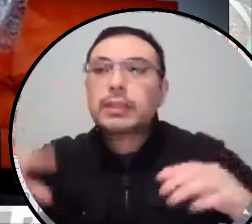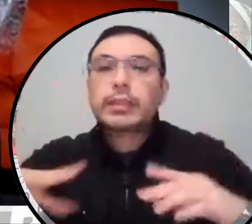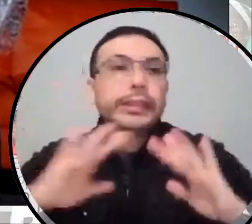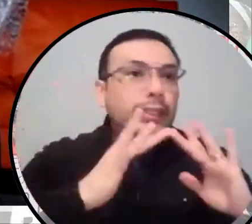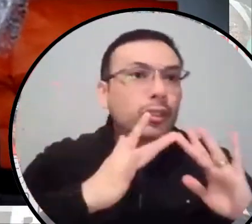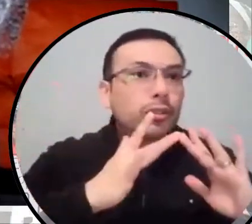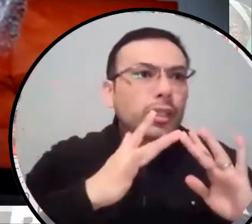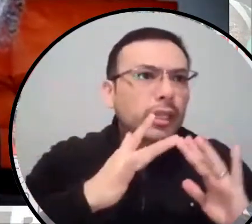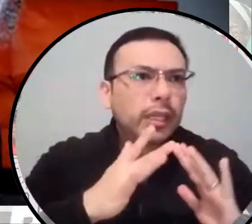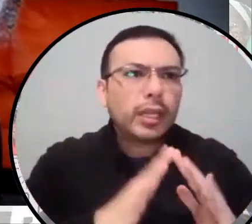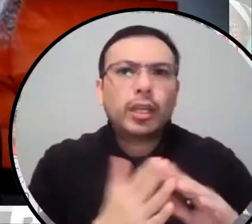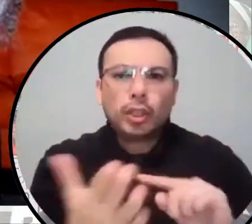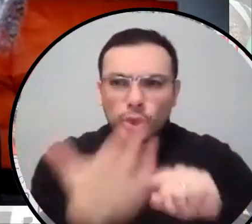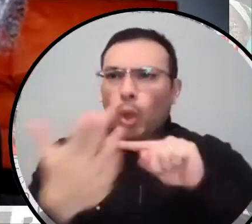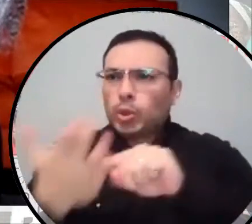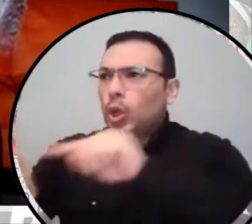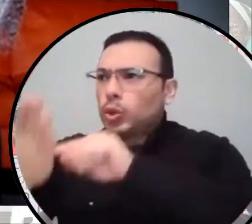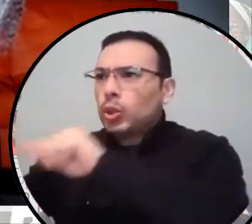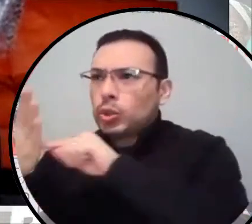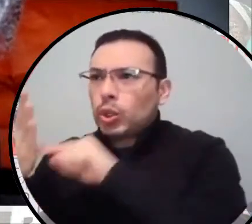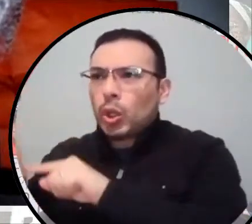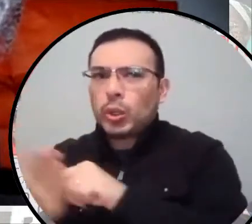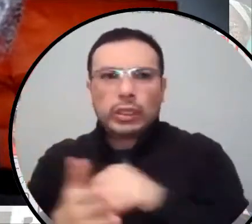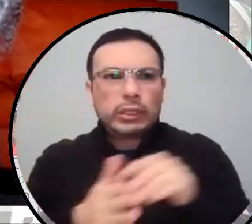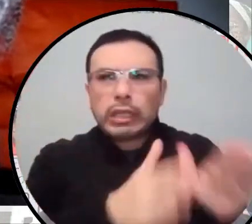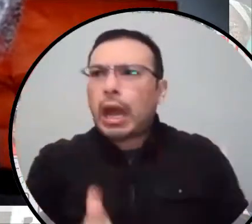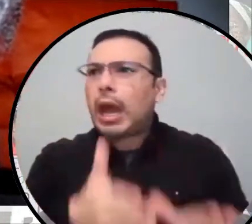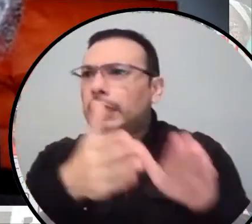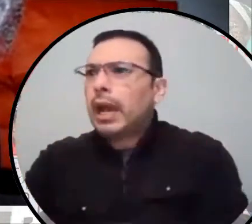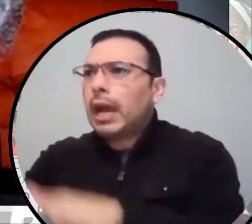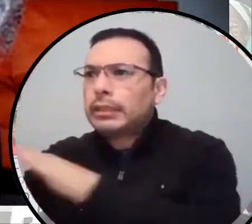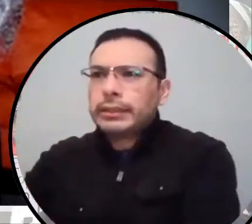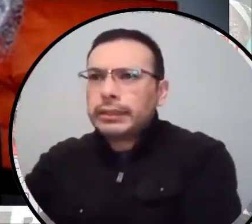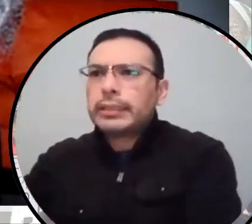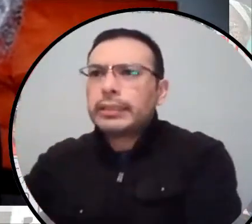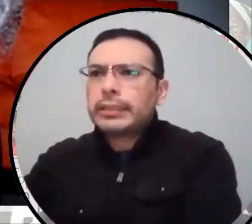and a few others last year, we were really, um,